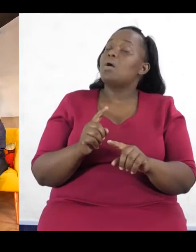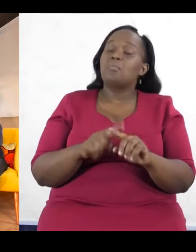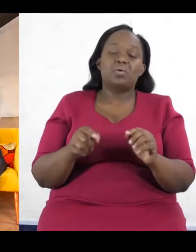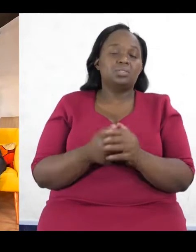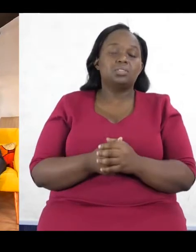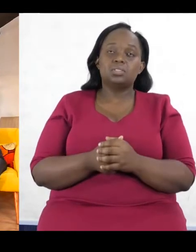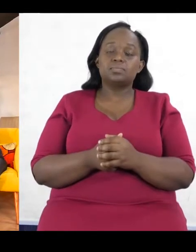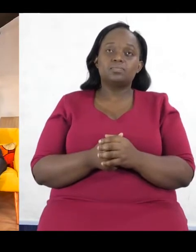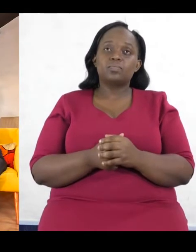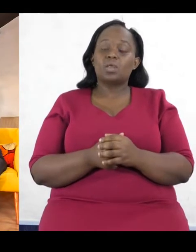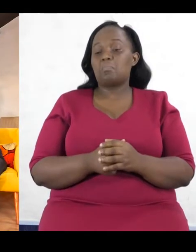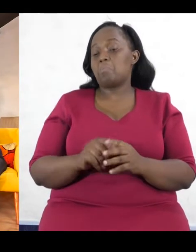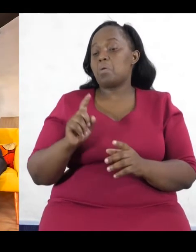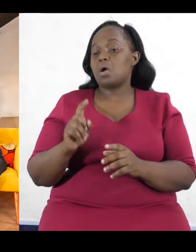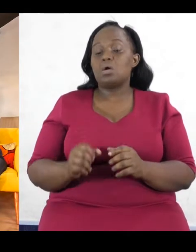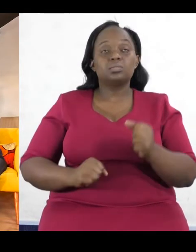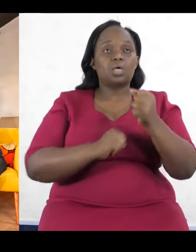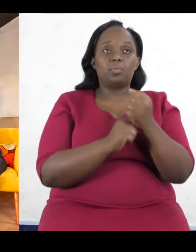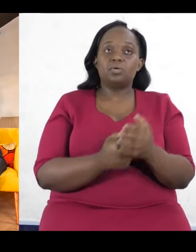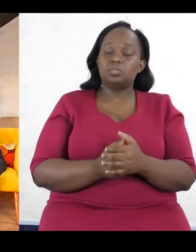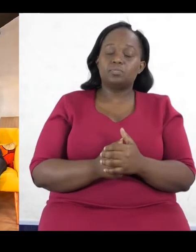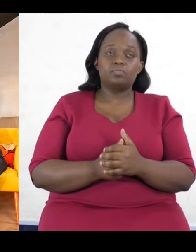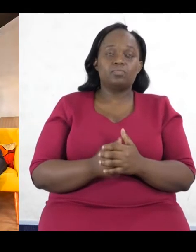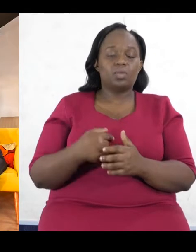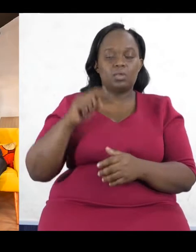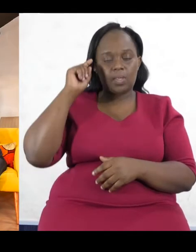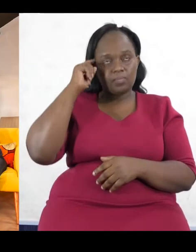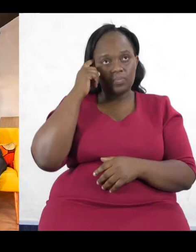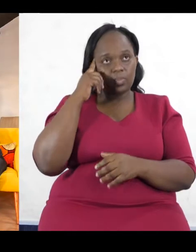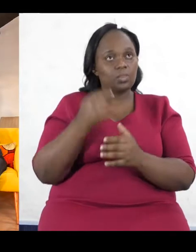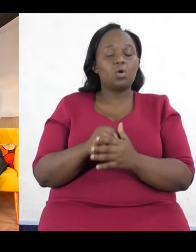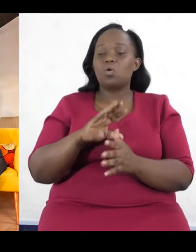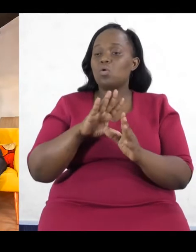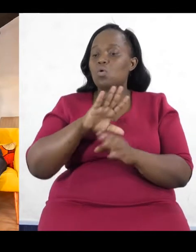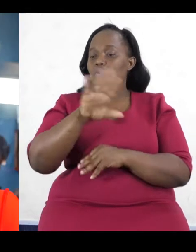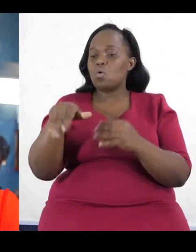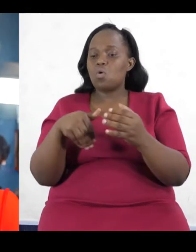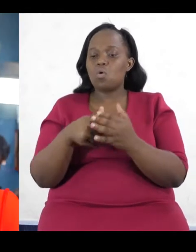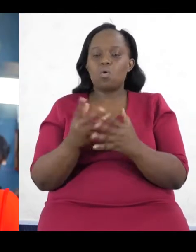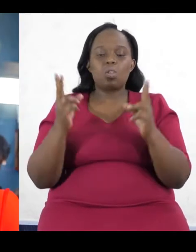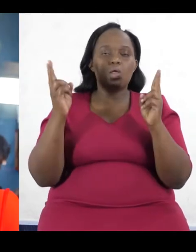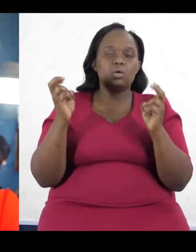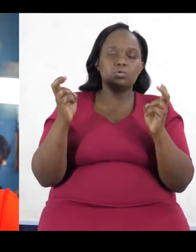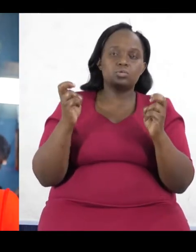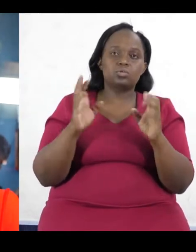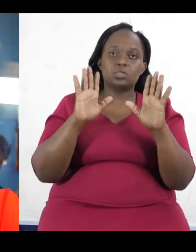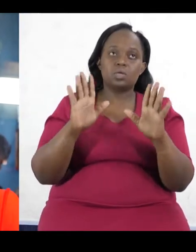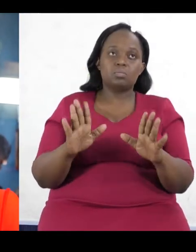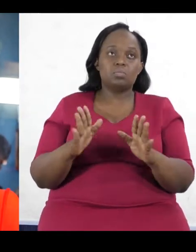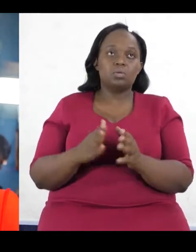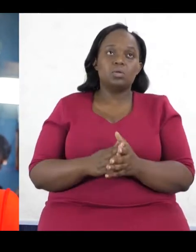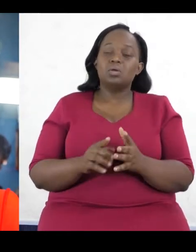And I think that's, all of those issues are so valid, and I think it just saddens me to see things that go through parliaments,